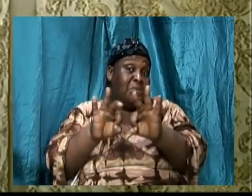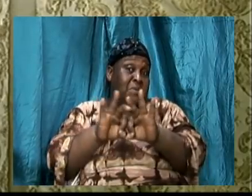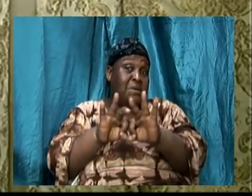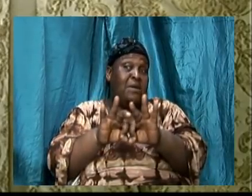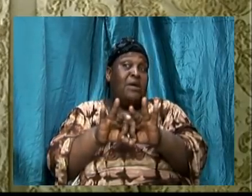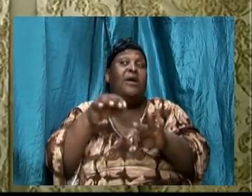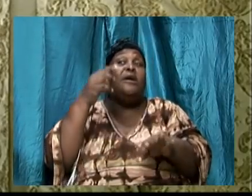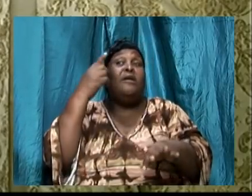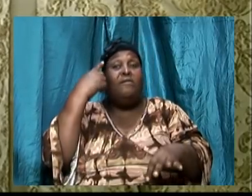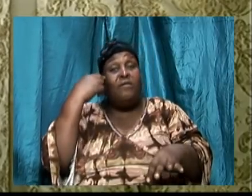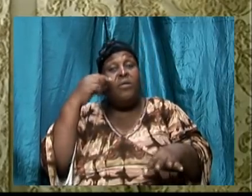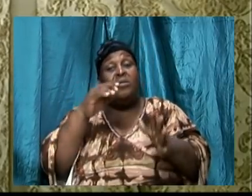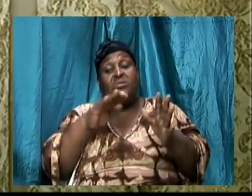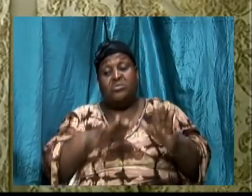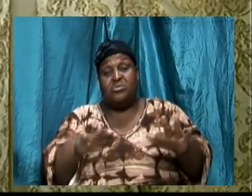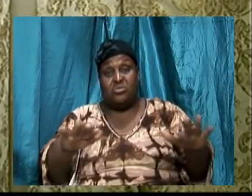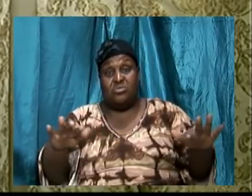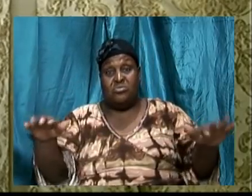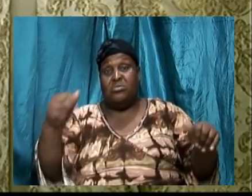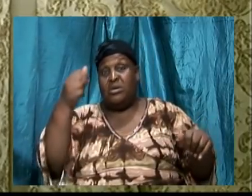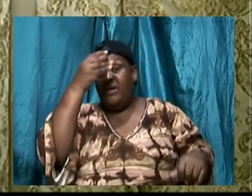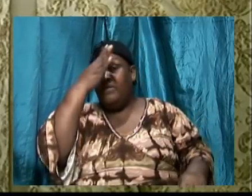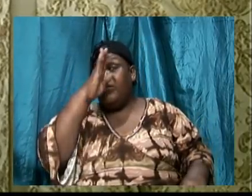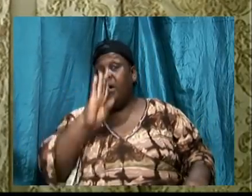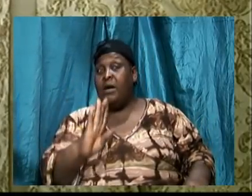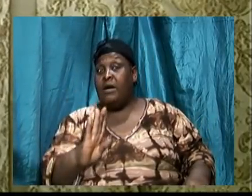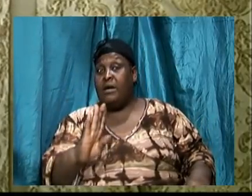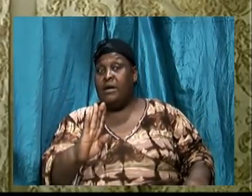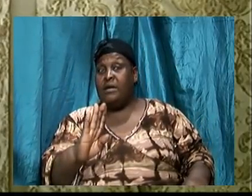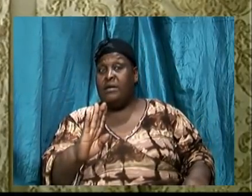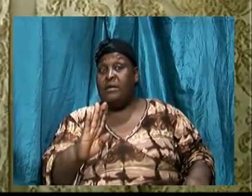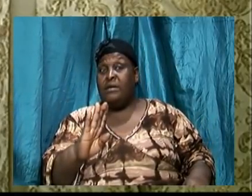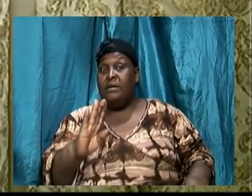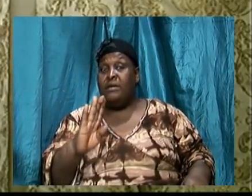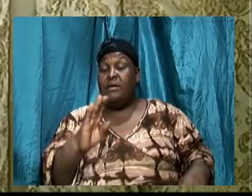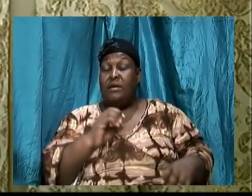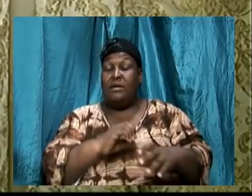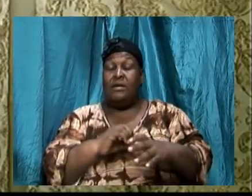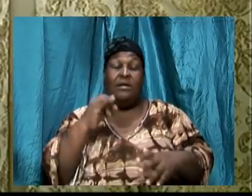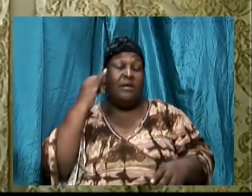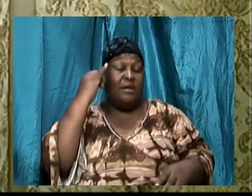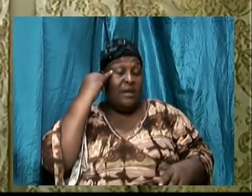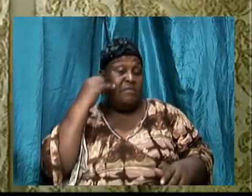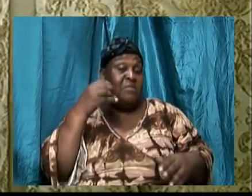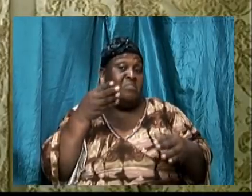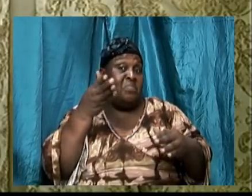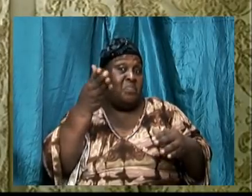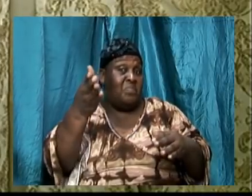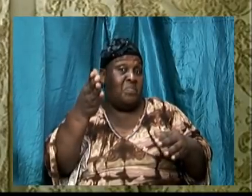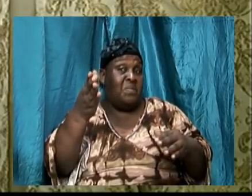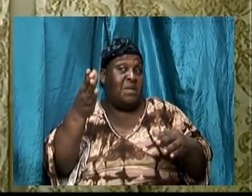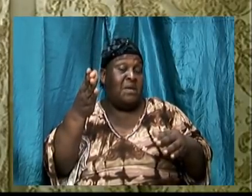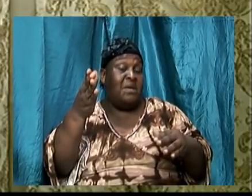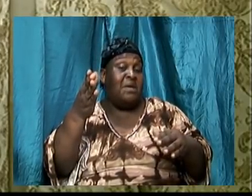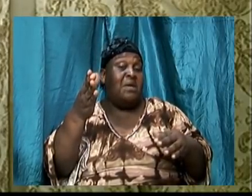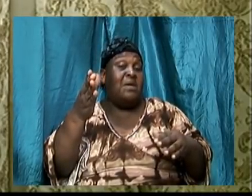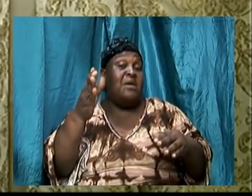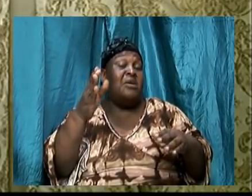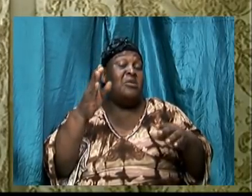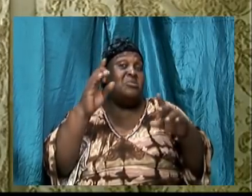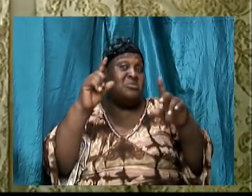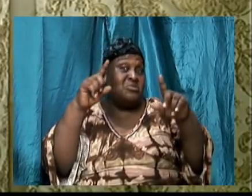children of God if they are intent on being successful. If